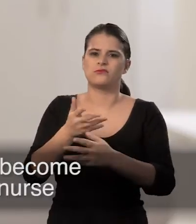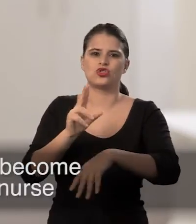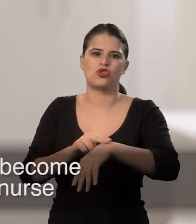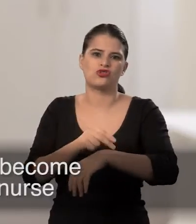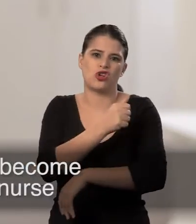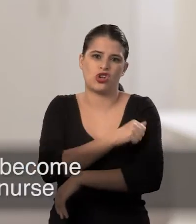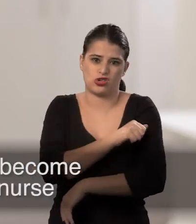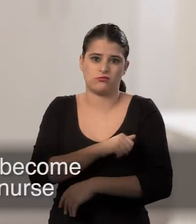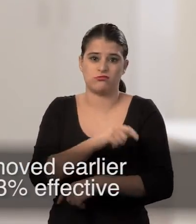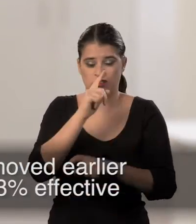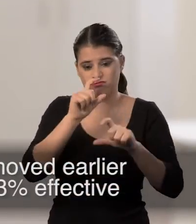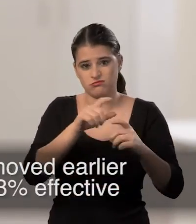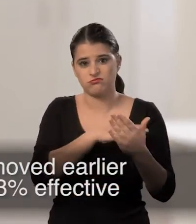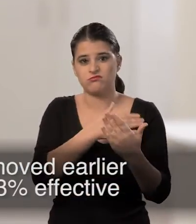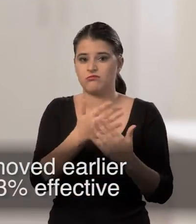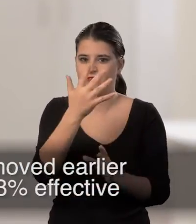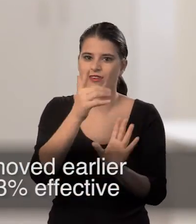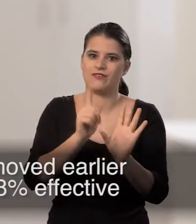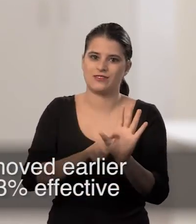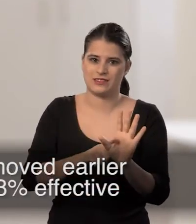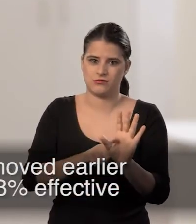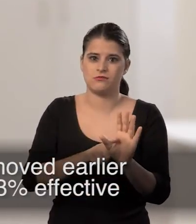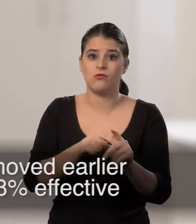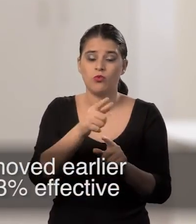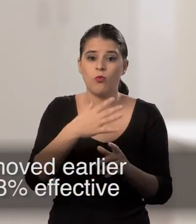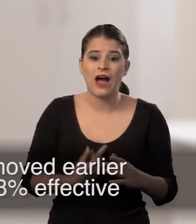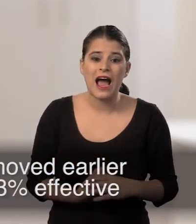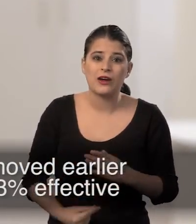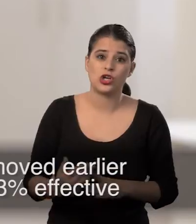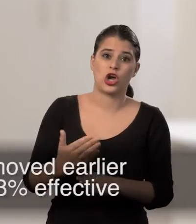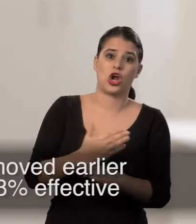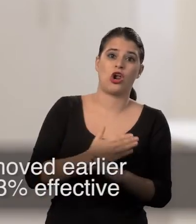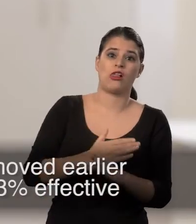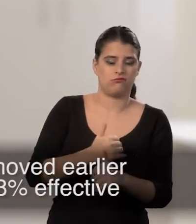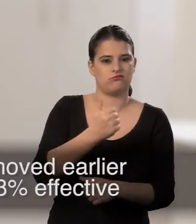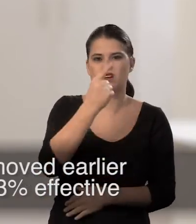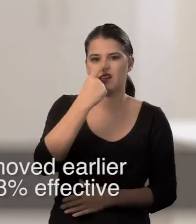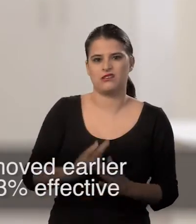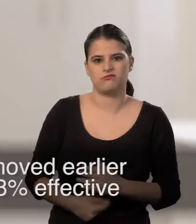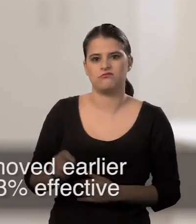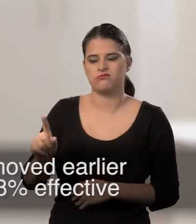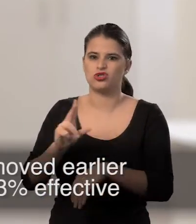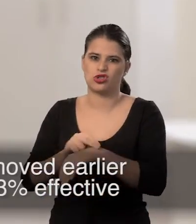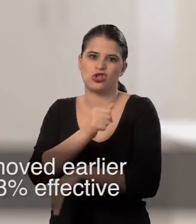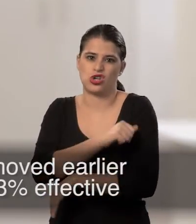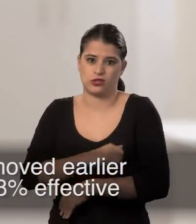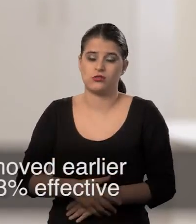a doctor or a nurse. It lasts up to five years but can be removed earlier by a doctor or a nurse and it's 99.8